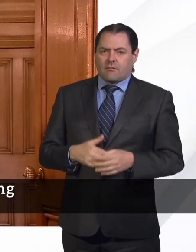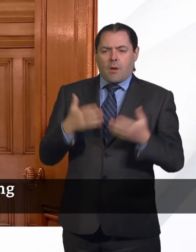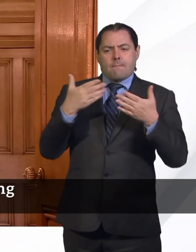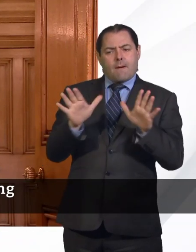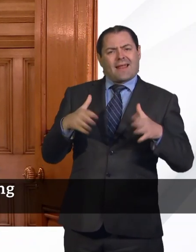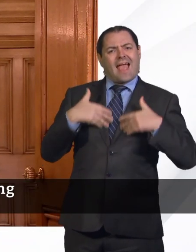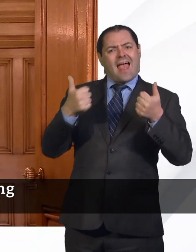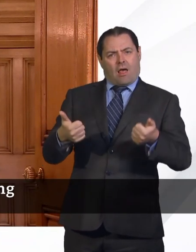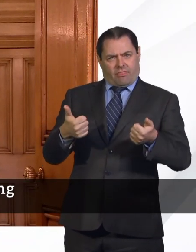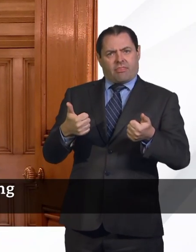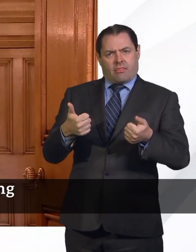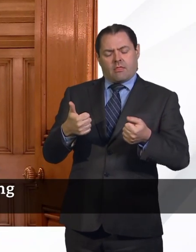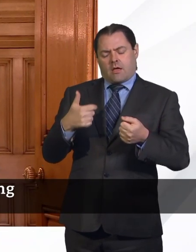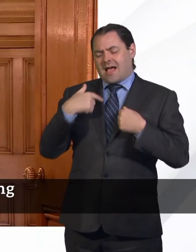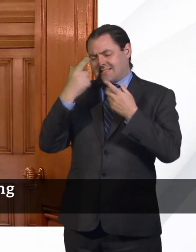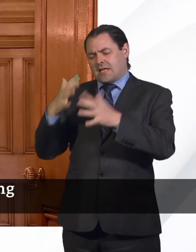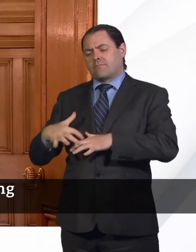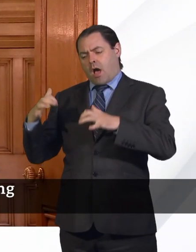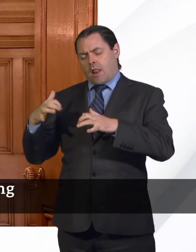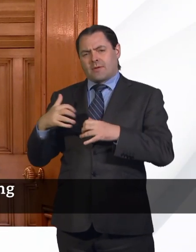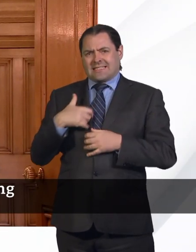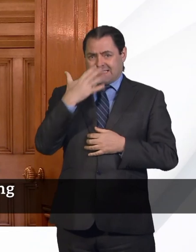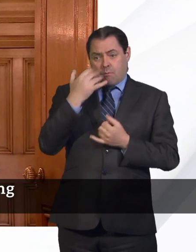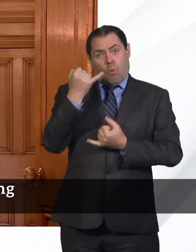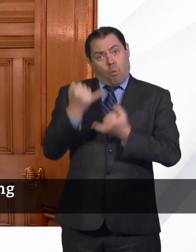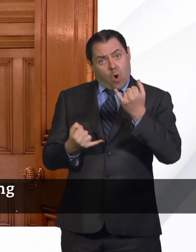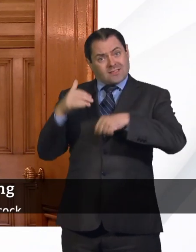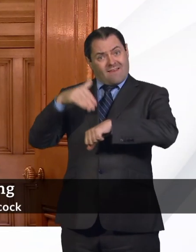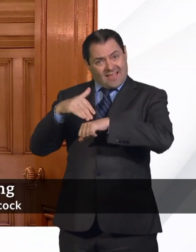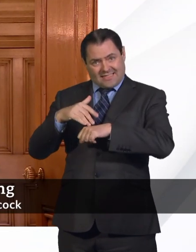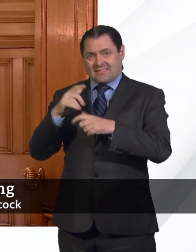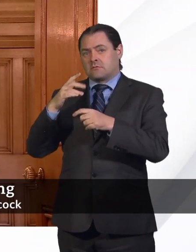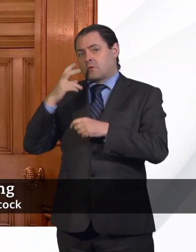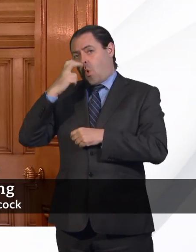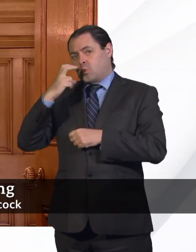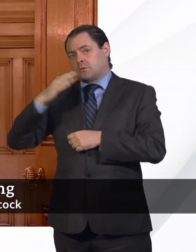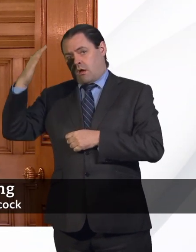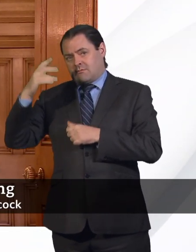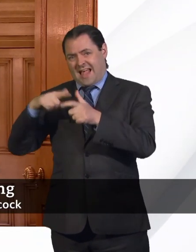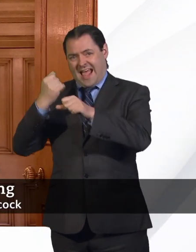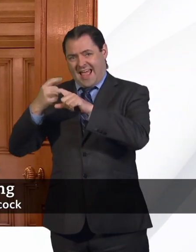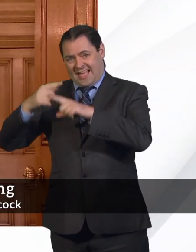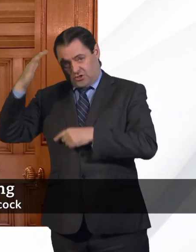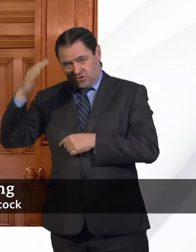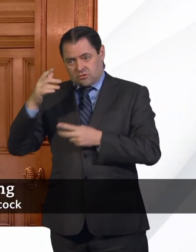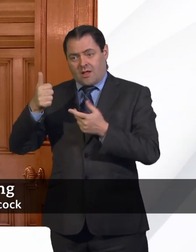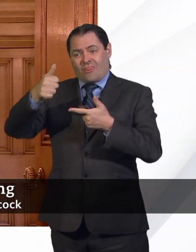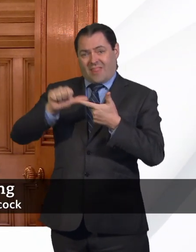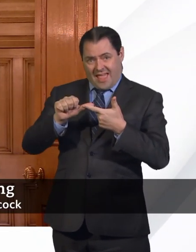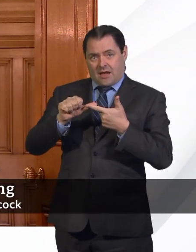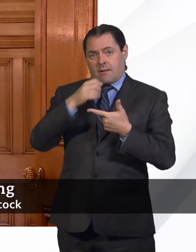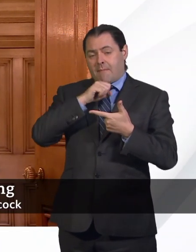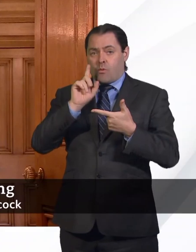found that age is the biggest risk factor for coronavirus. Next, gender. Living in a city is a risk.